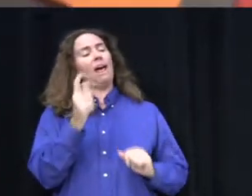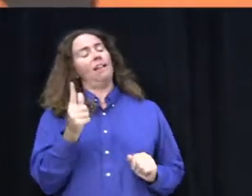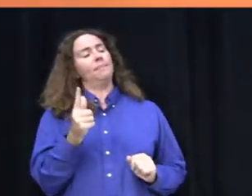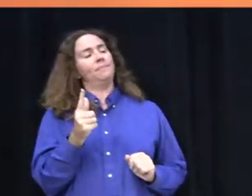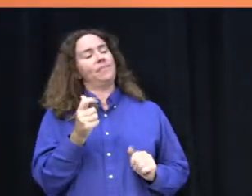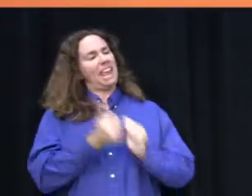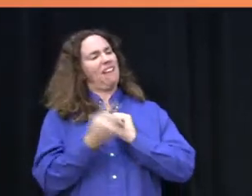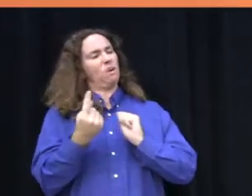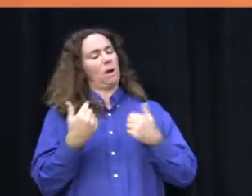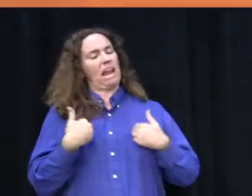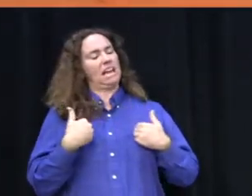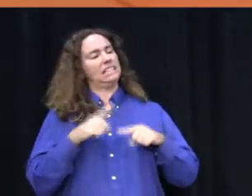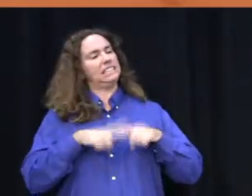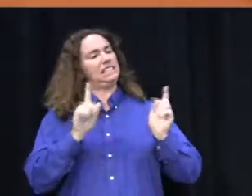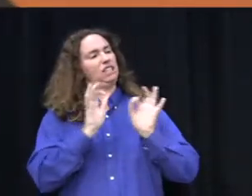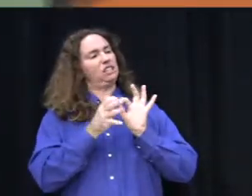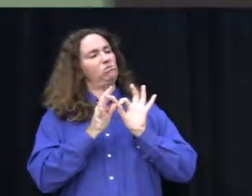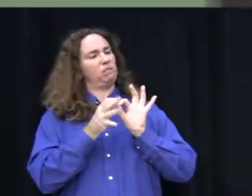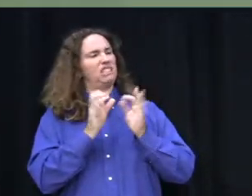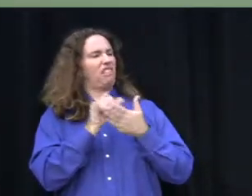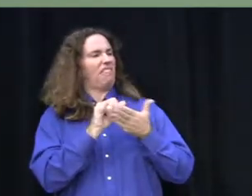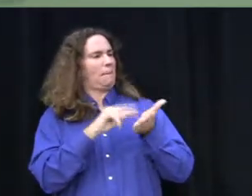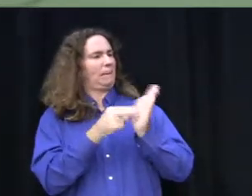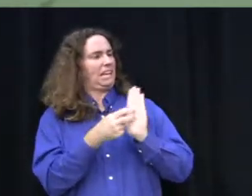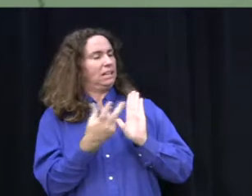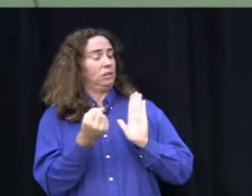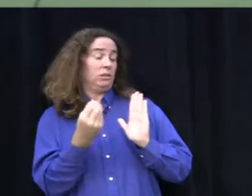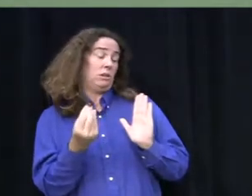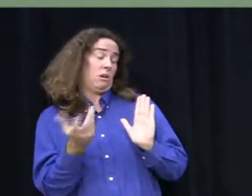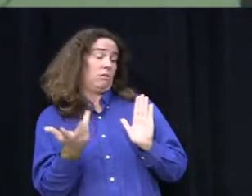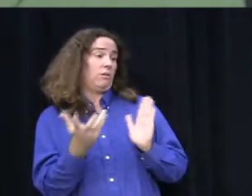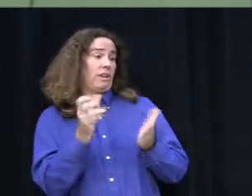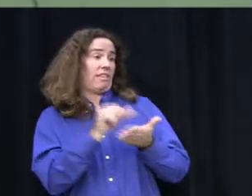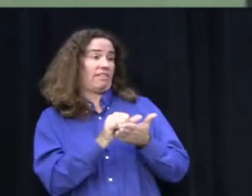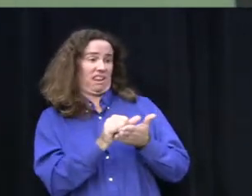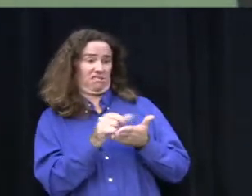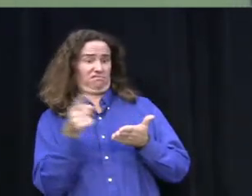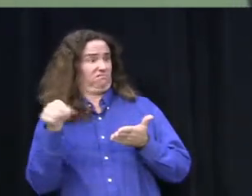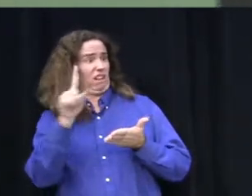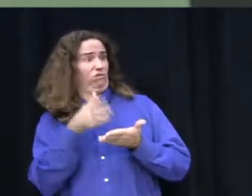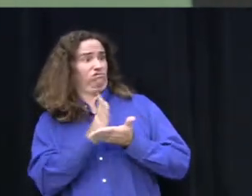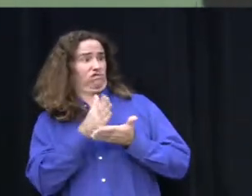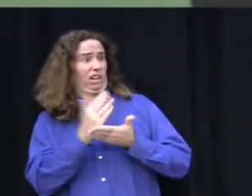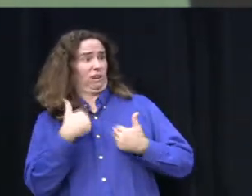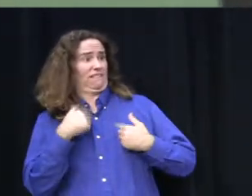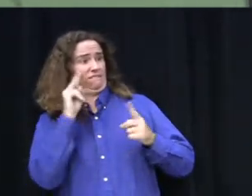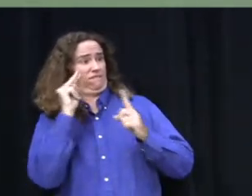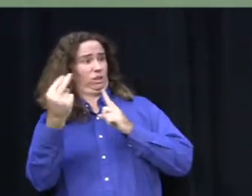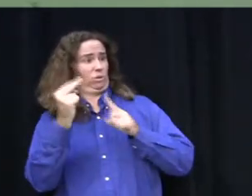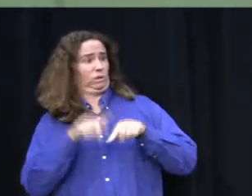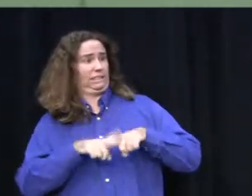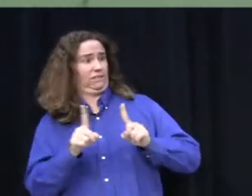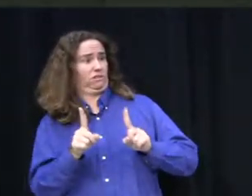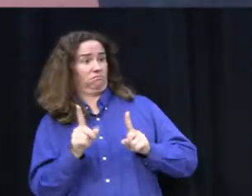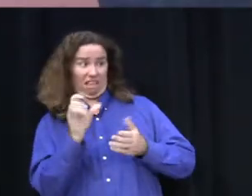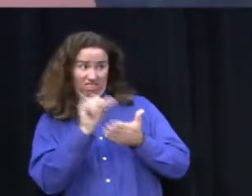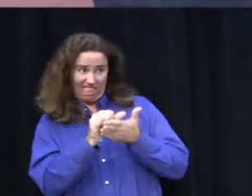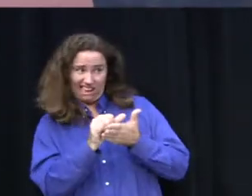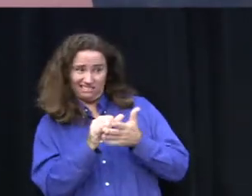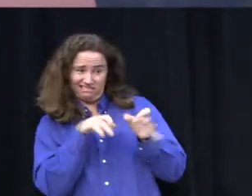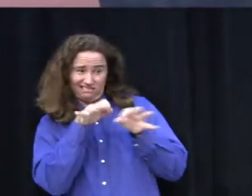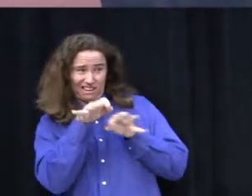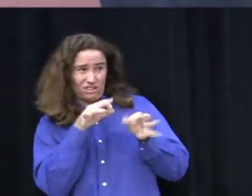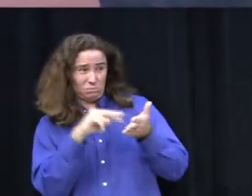everybody has different interpretations of it and they're entitled to them. Isn't that the